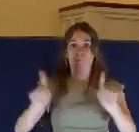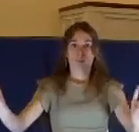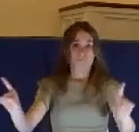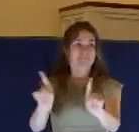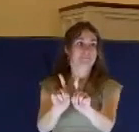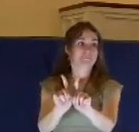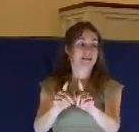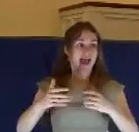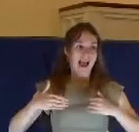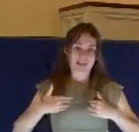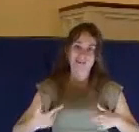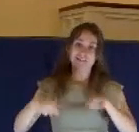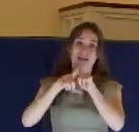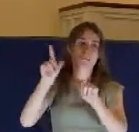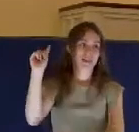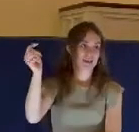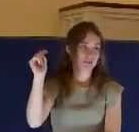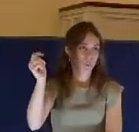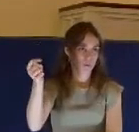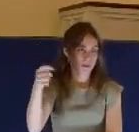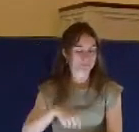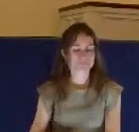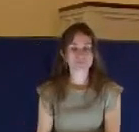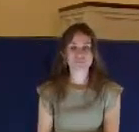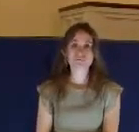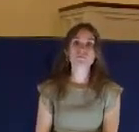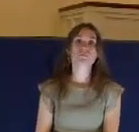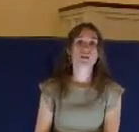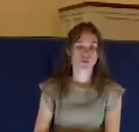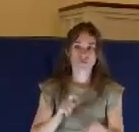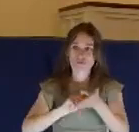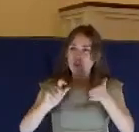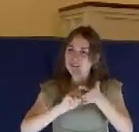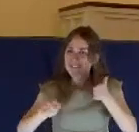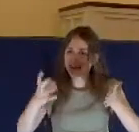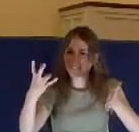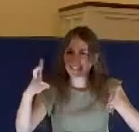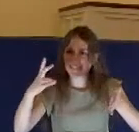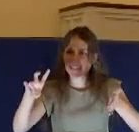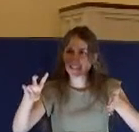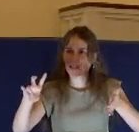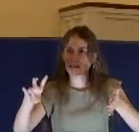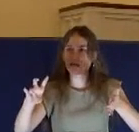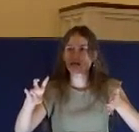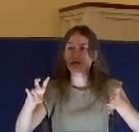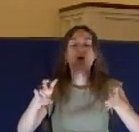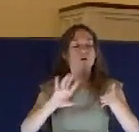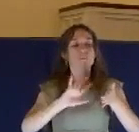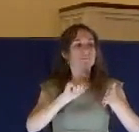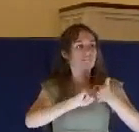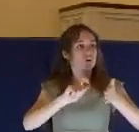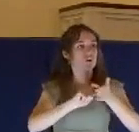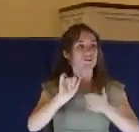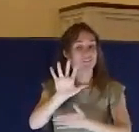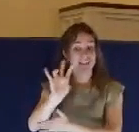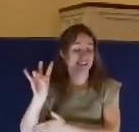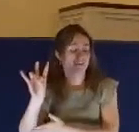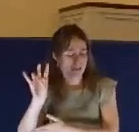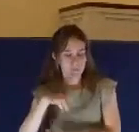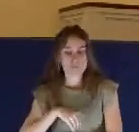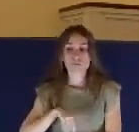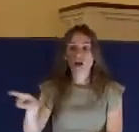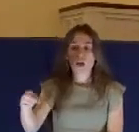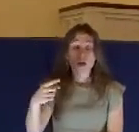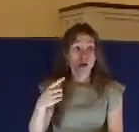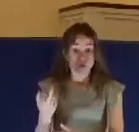arose certain and bear false witness against him, saying, We heard him say, I will destroy this temple that